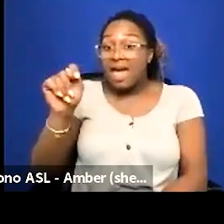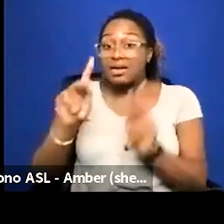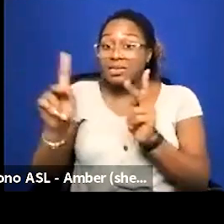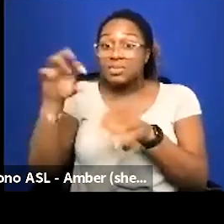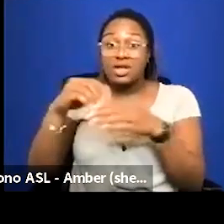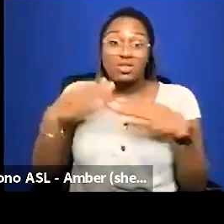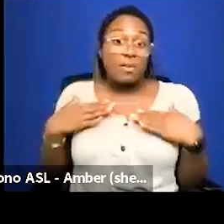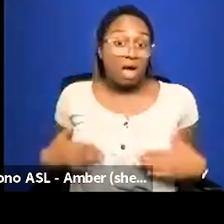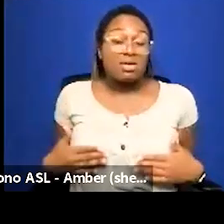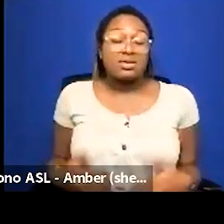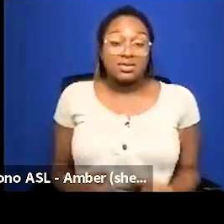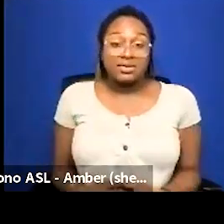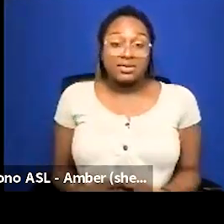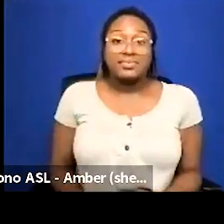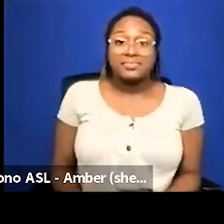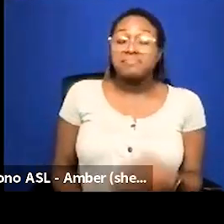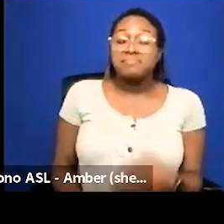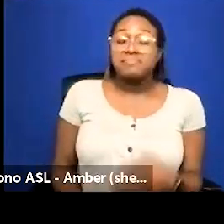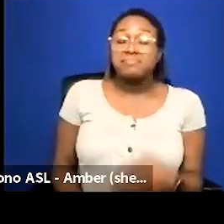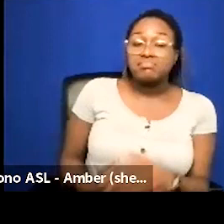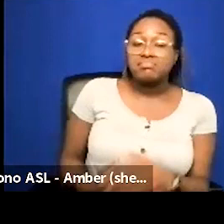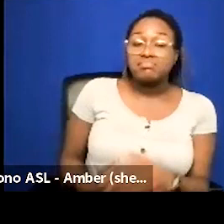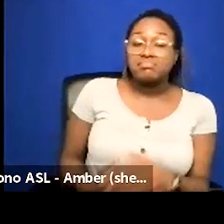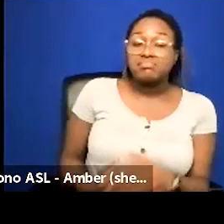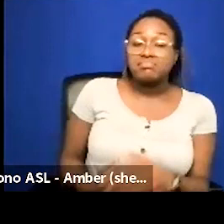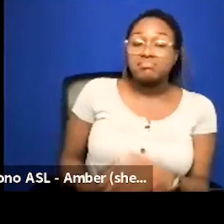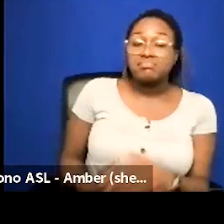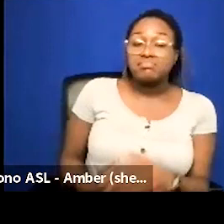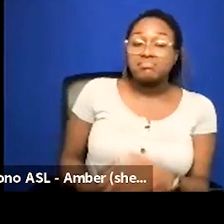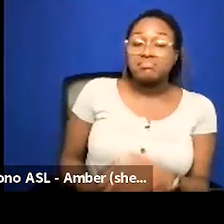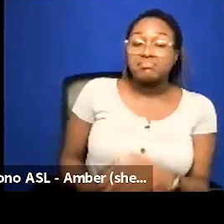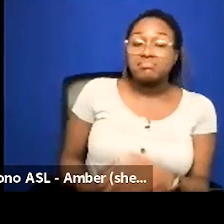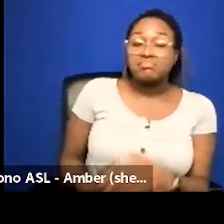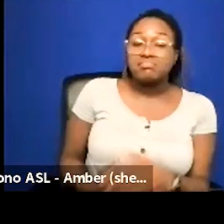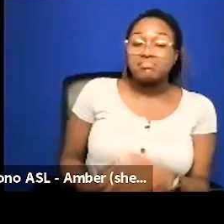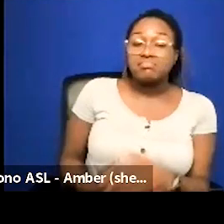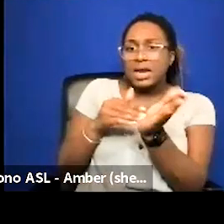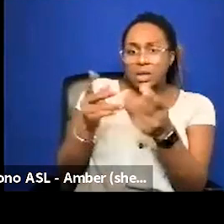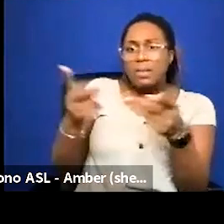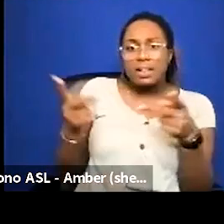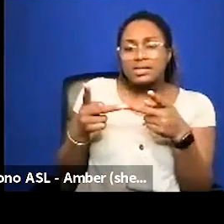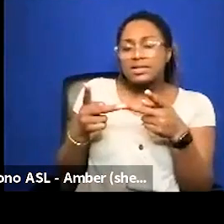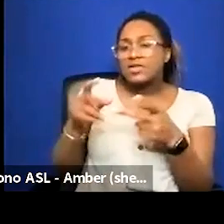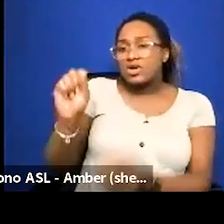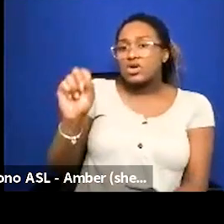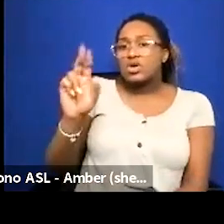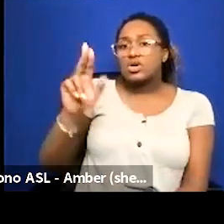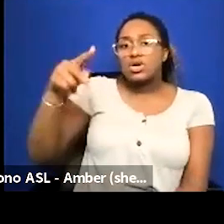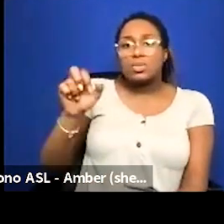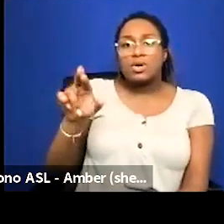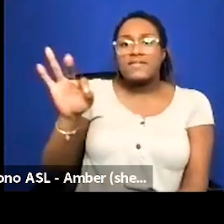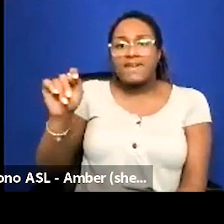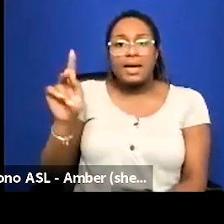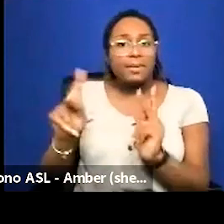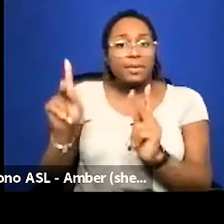so yeah and when we're talking about medical spaces one of the things that we're talking about for super fat people is literally